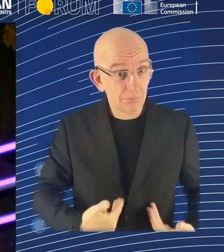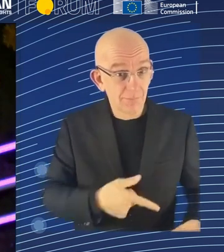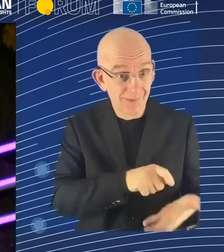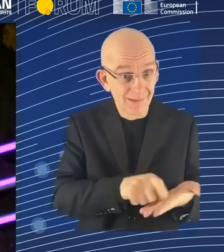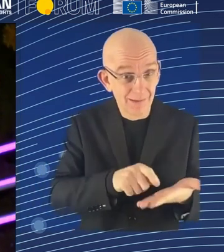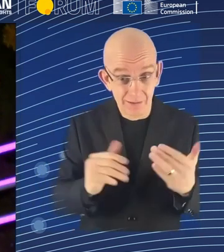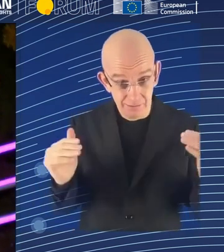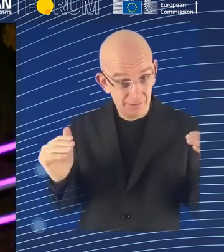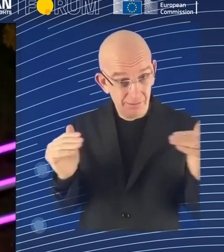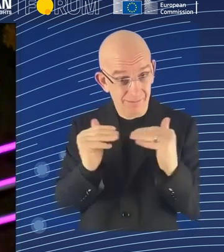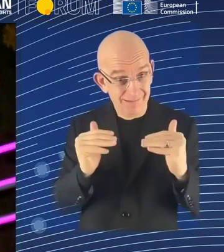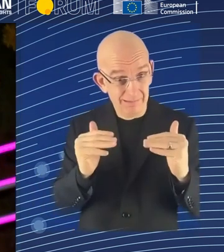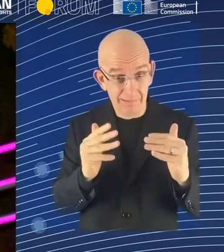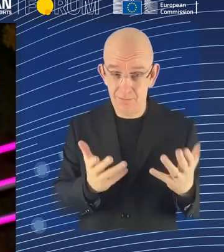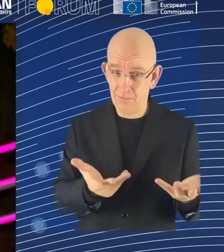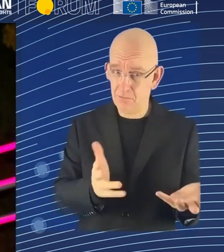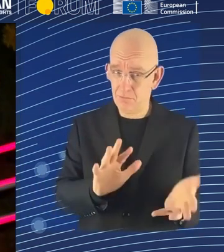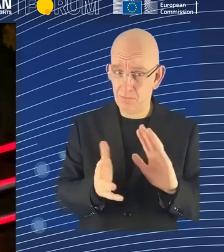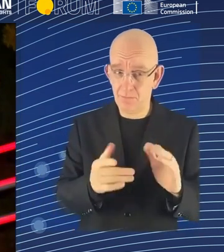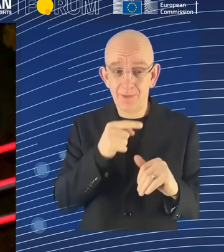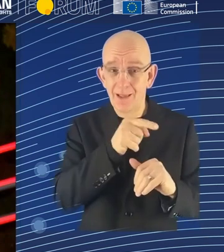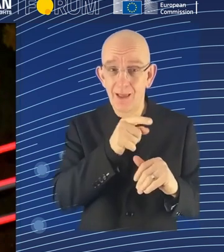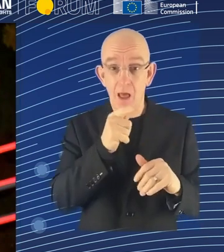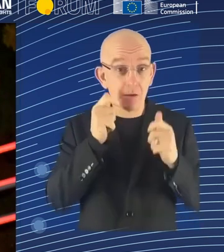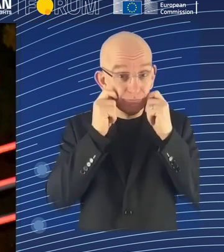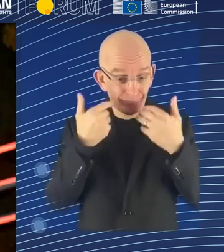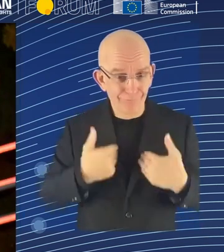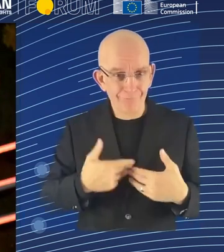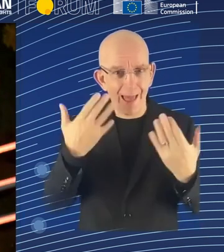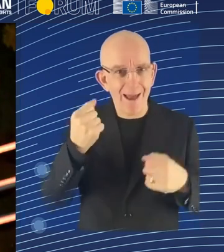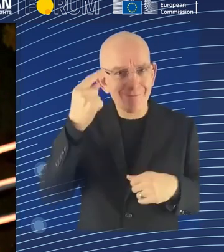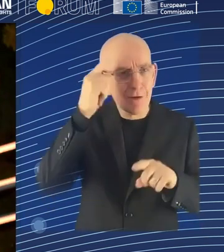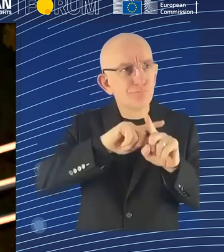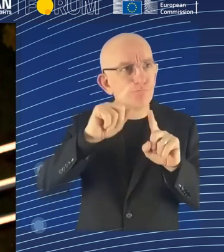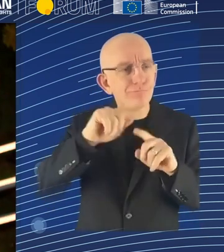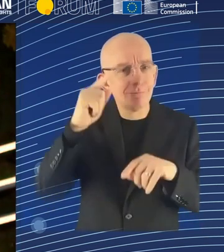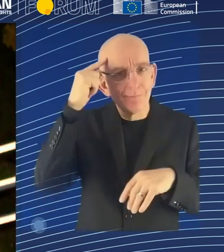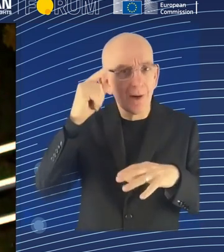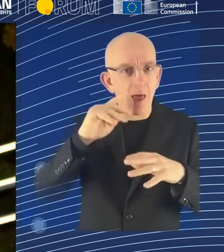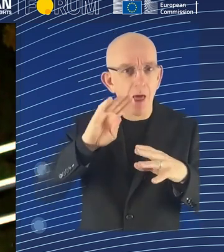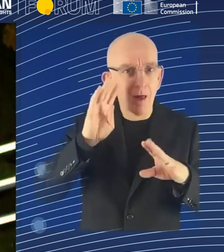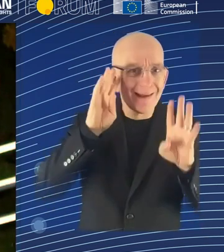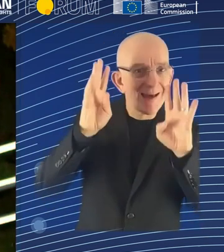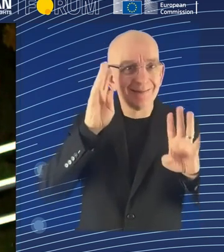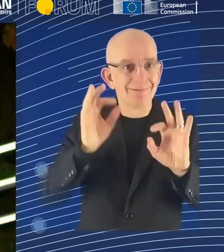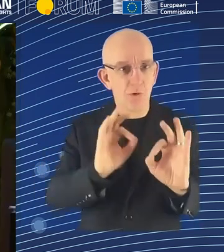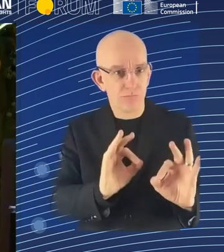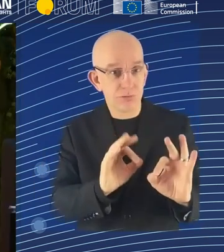writers. Then the production houses said, well, we don't care about the quality. People will just watch whatever we show them.